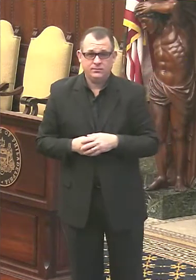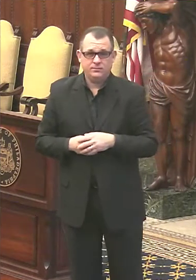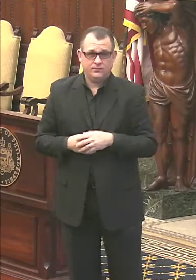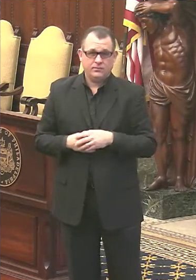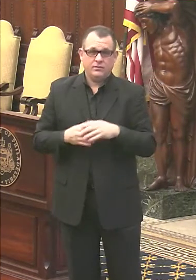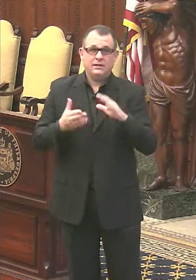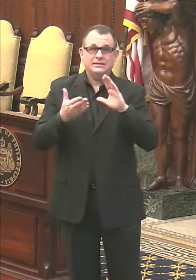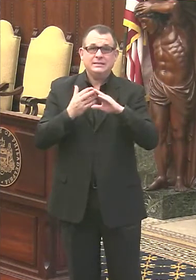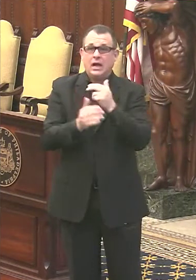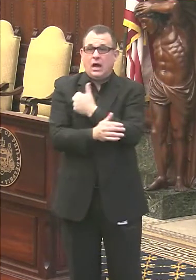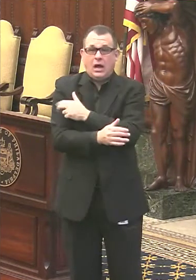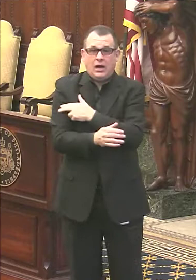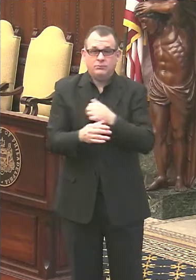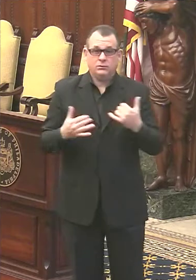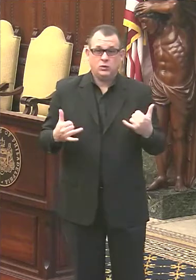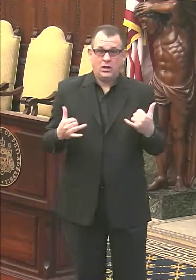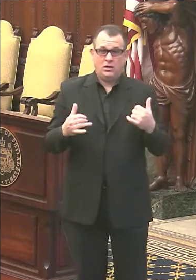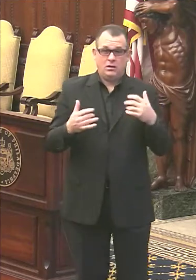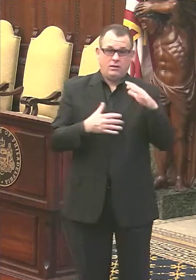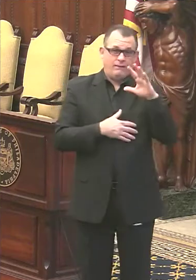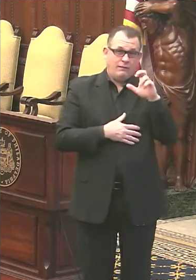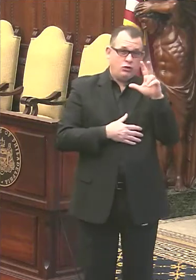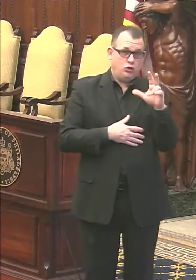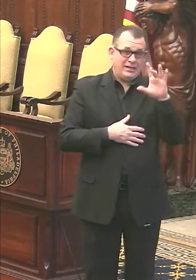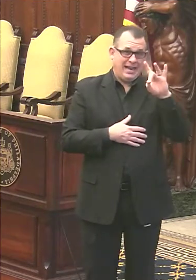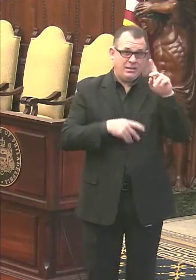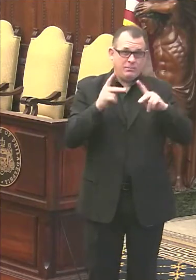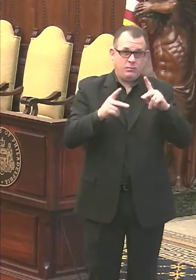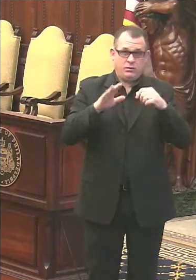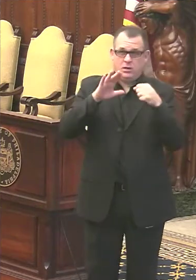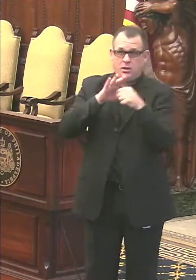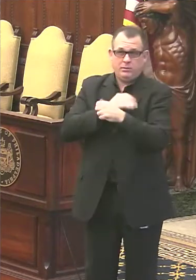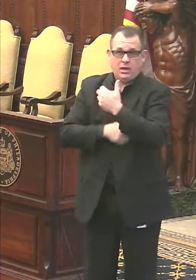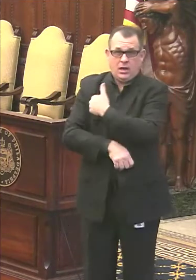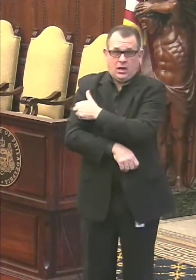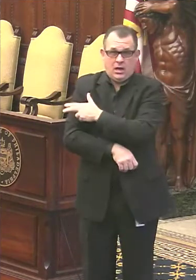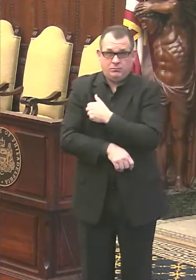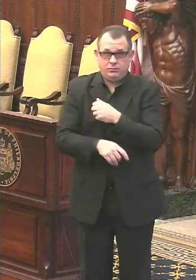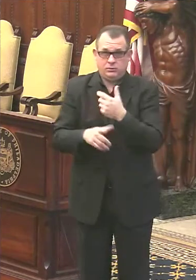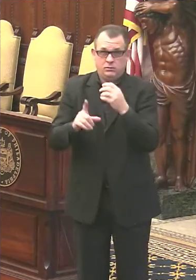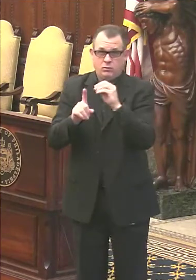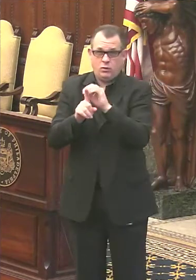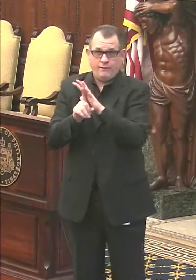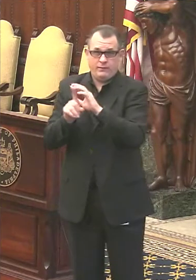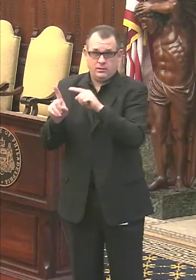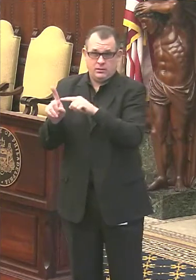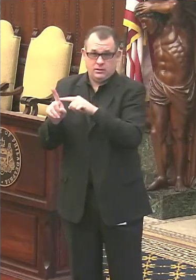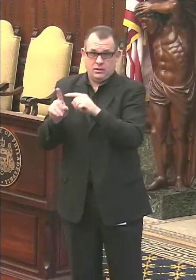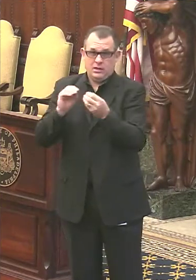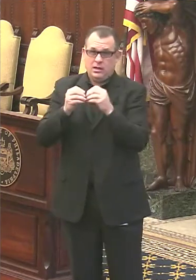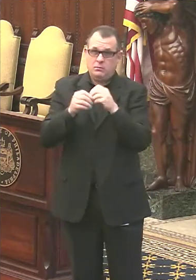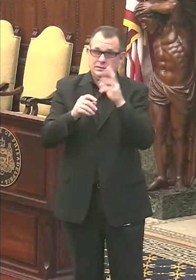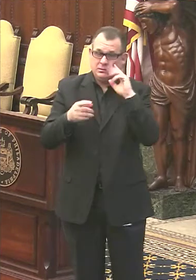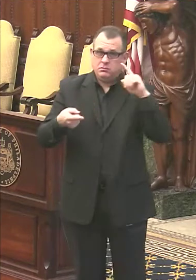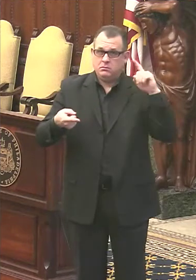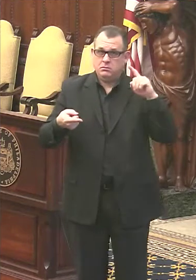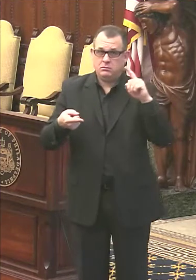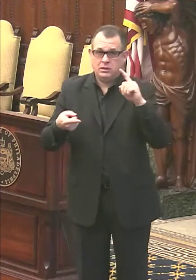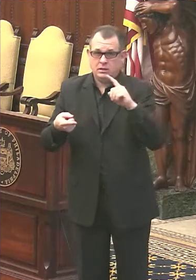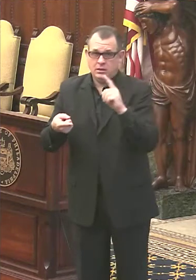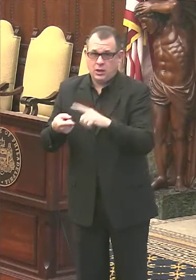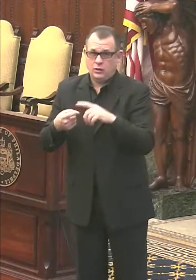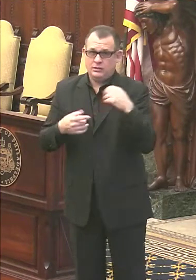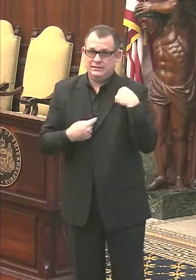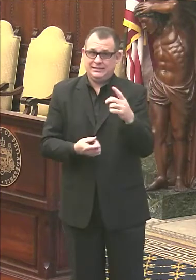this morning there were 538 people with COVID hospitalized. That number has continued to decrease since mid-December. However, I do think we are